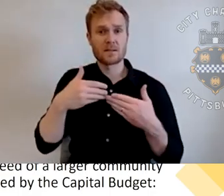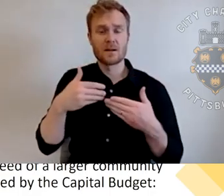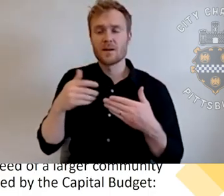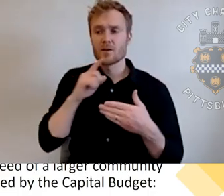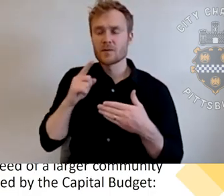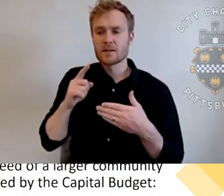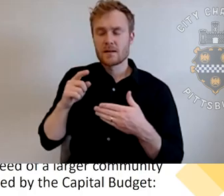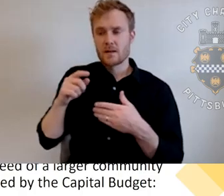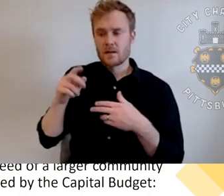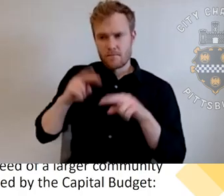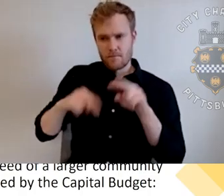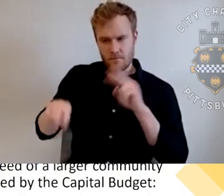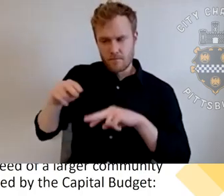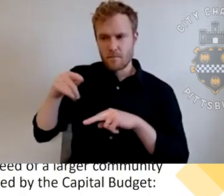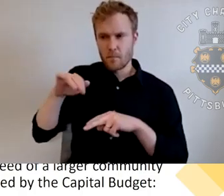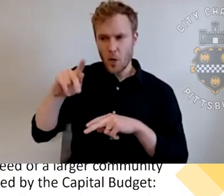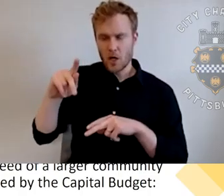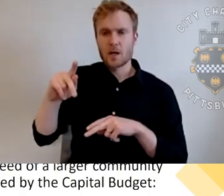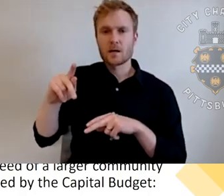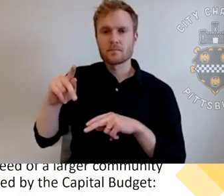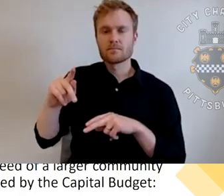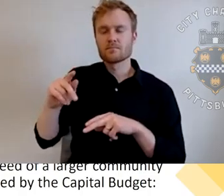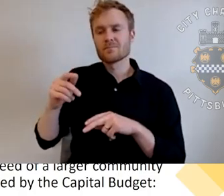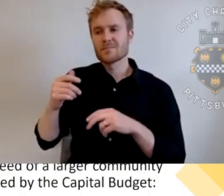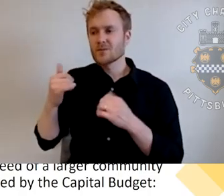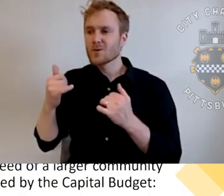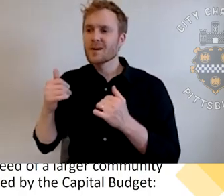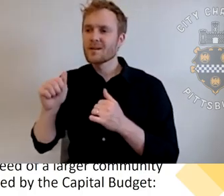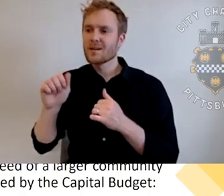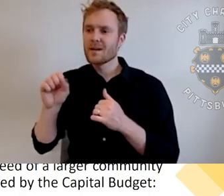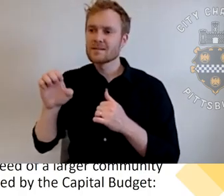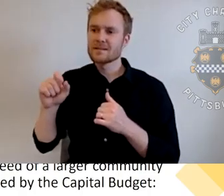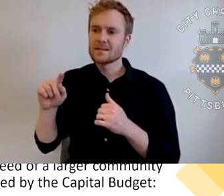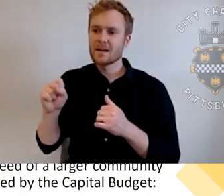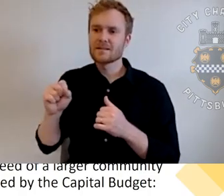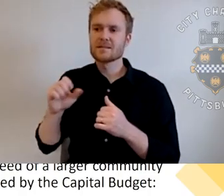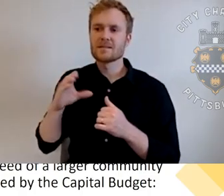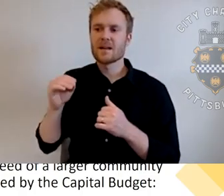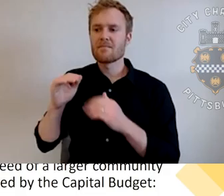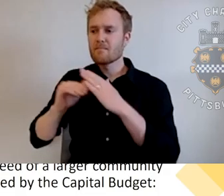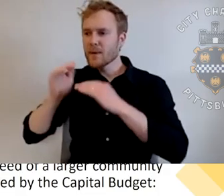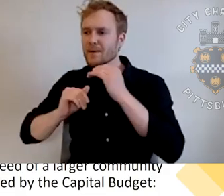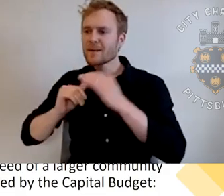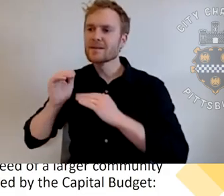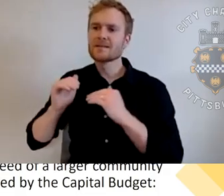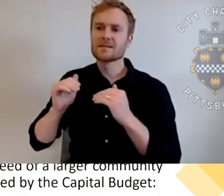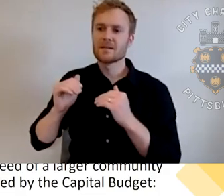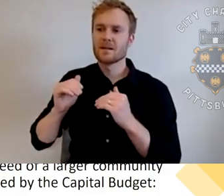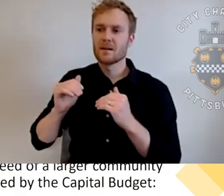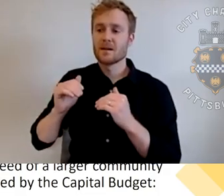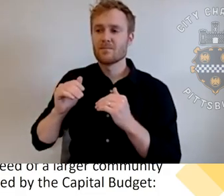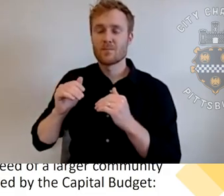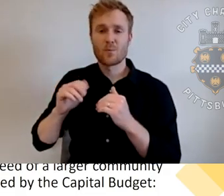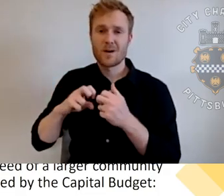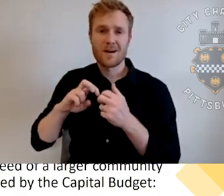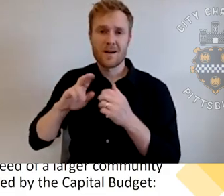park's existing assets and facilities and, and also, um, what issues it has and what